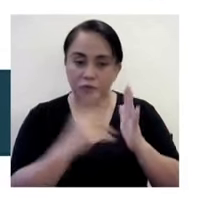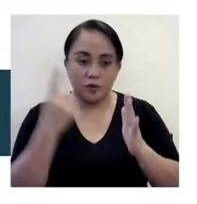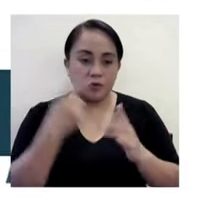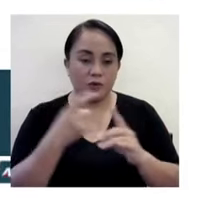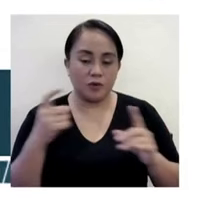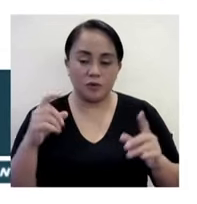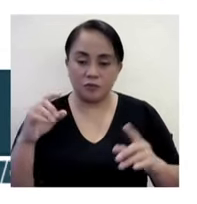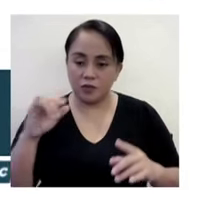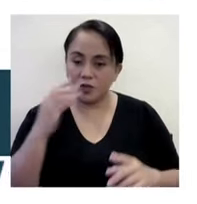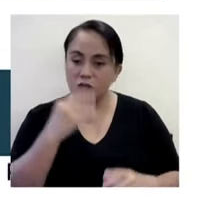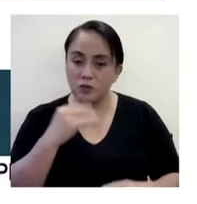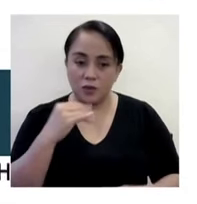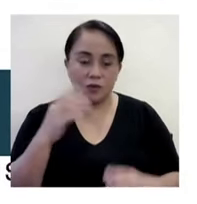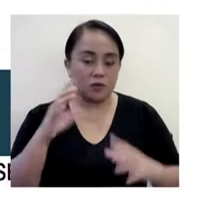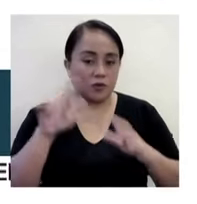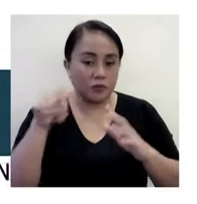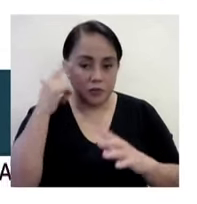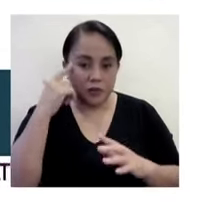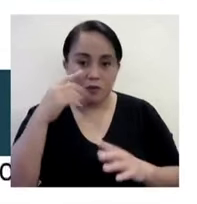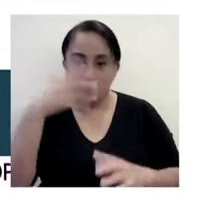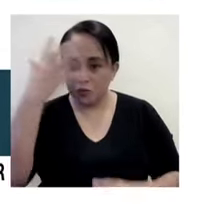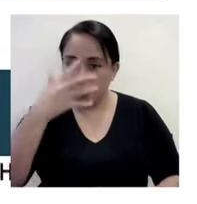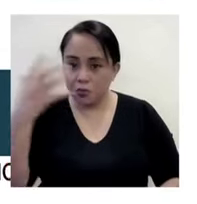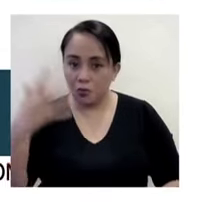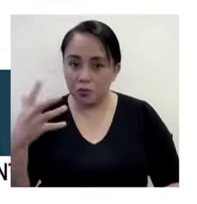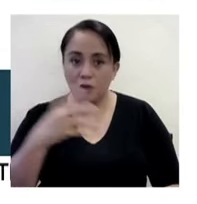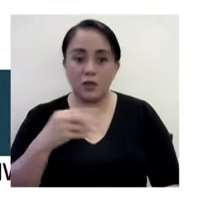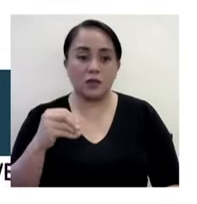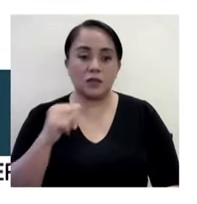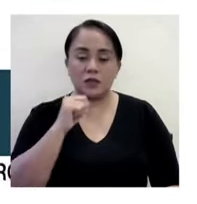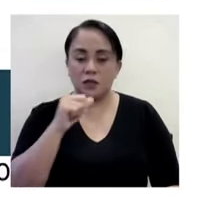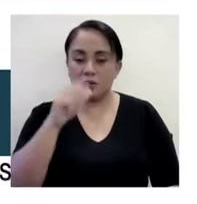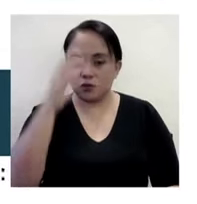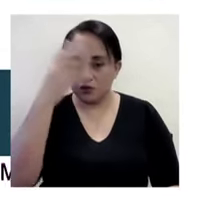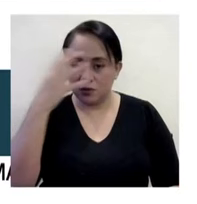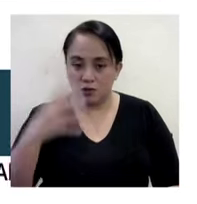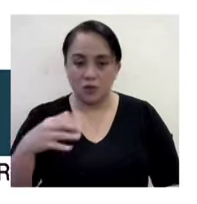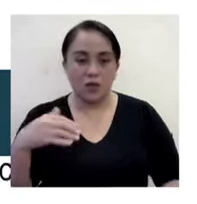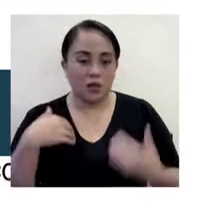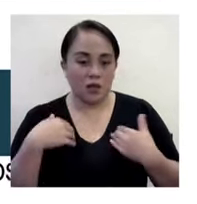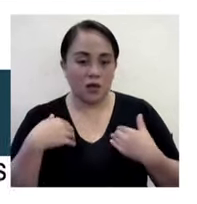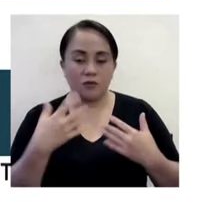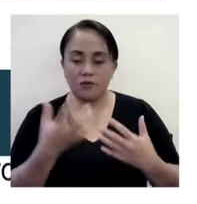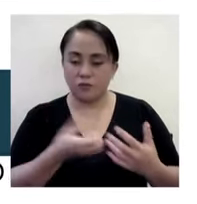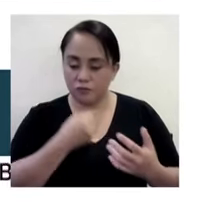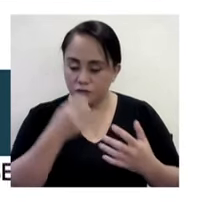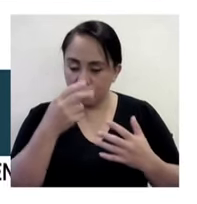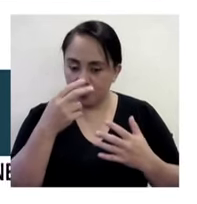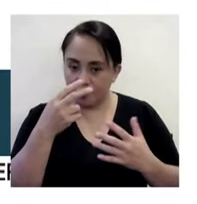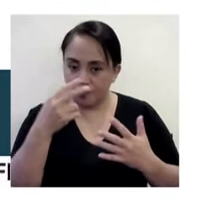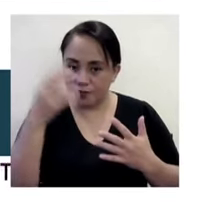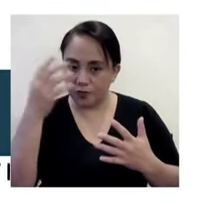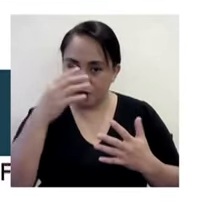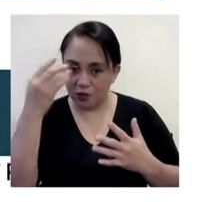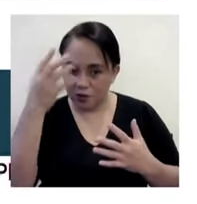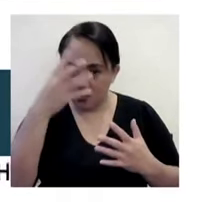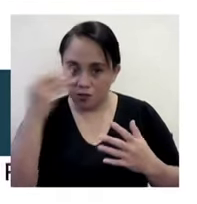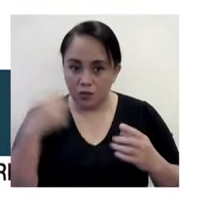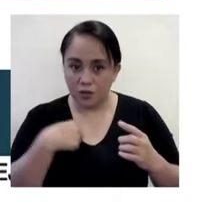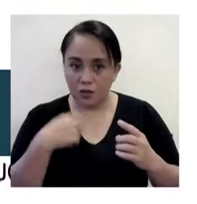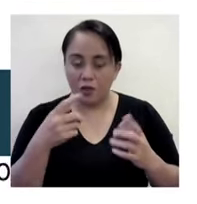government for citizens and non-citizens that are from Israel and have undergone terrorist